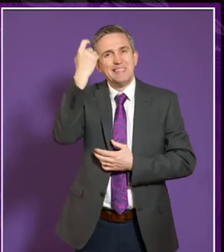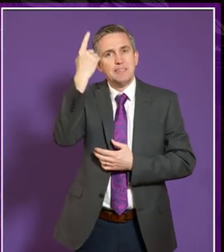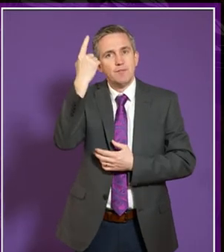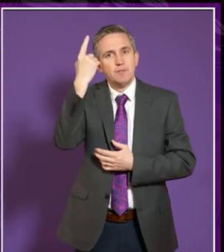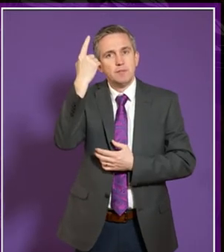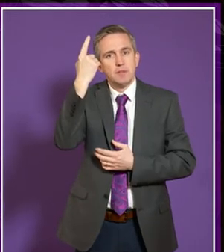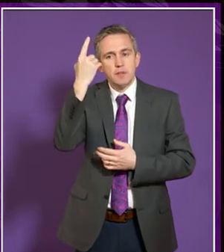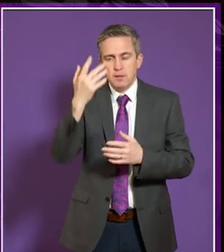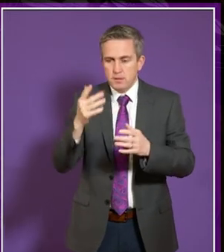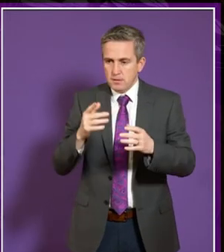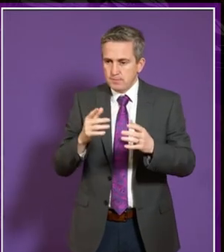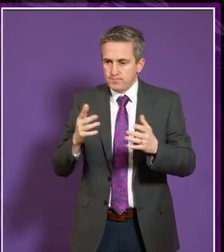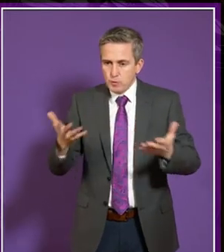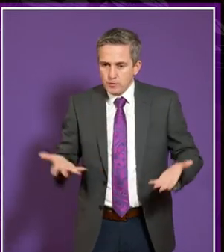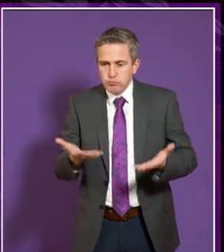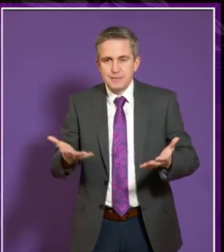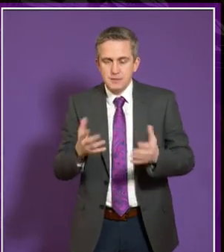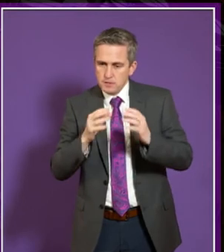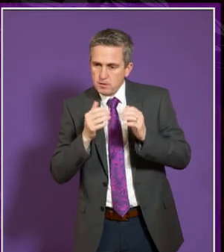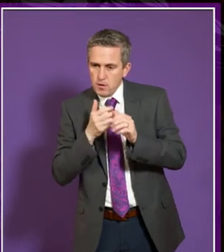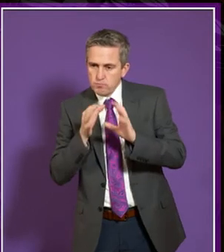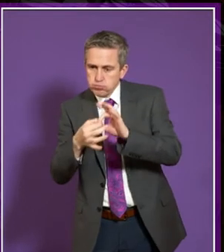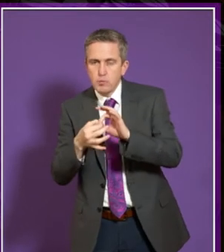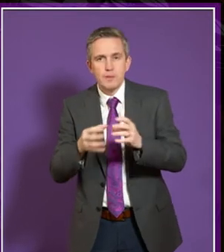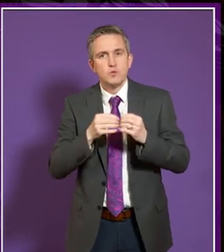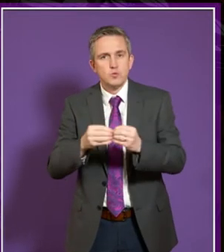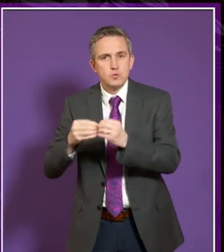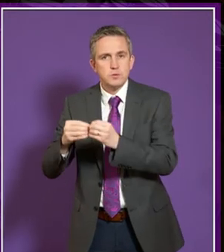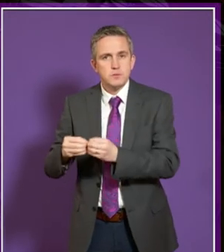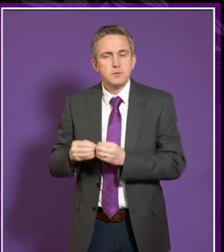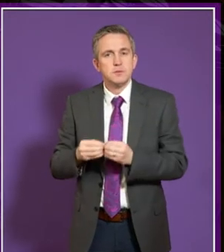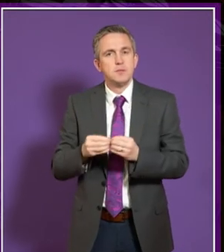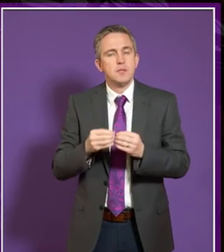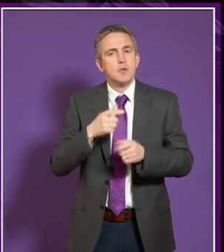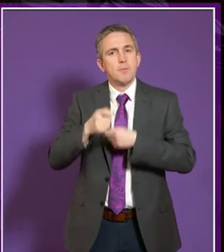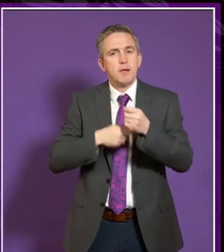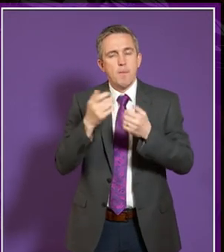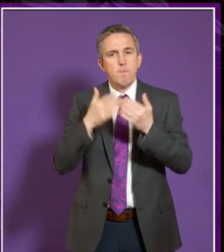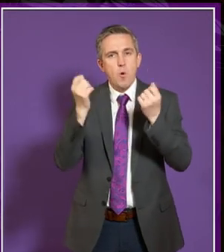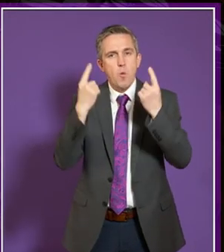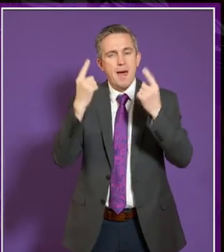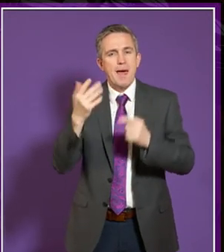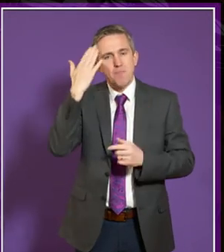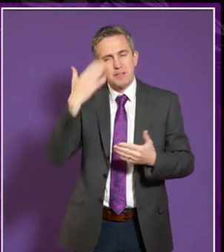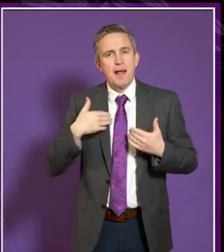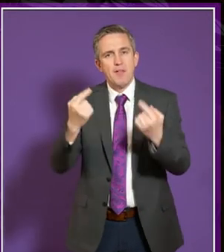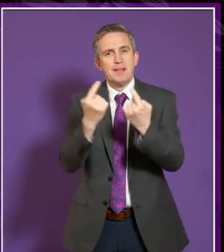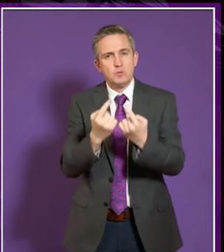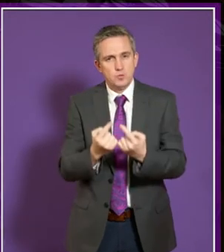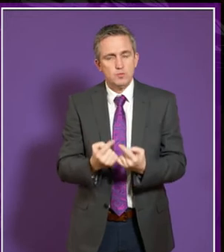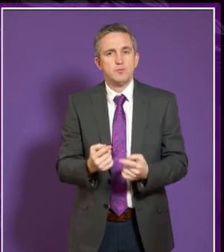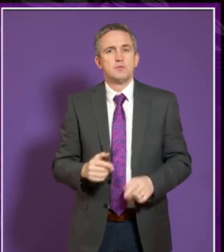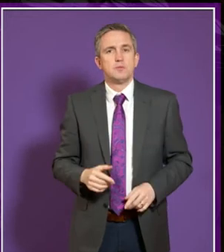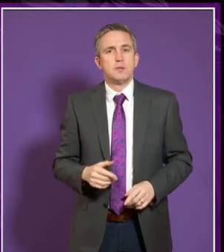and work with the general student population we know that the number is access in any of the support service not just disability counseling health